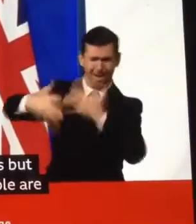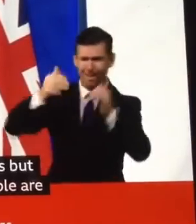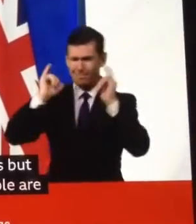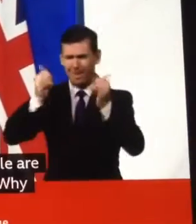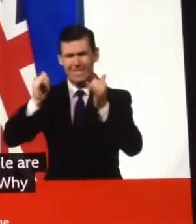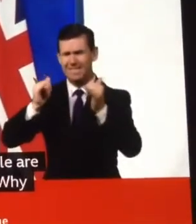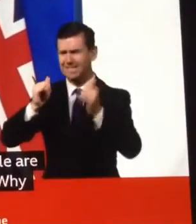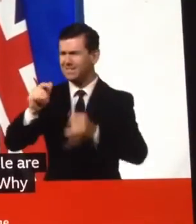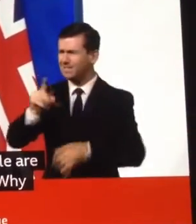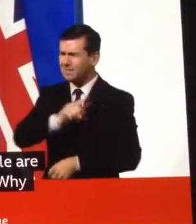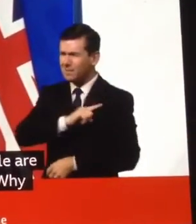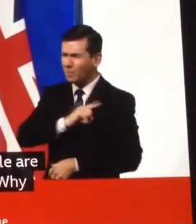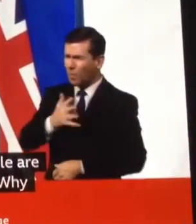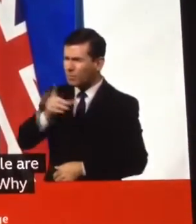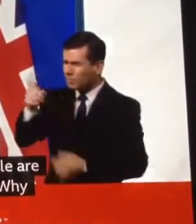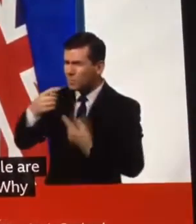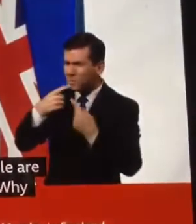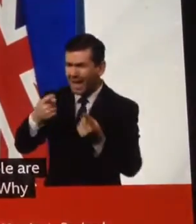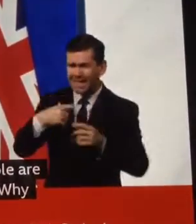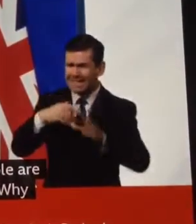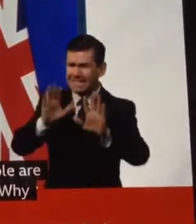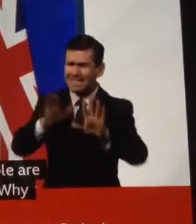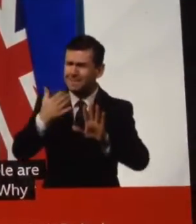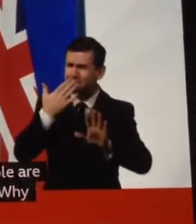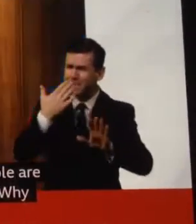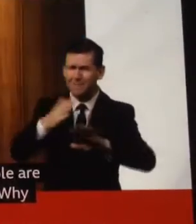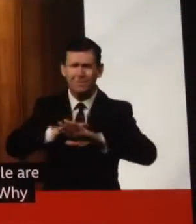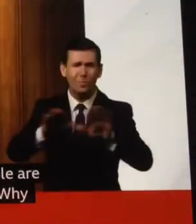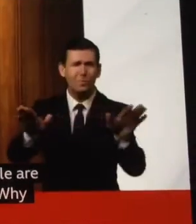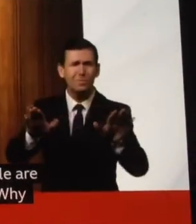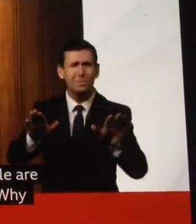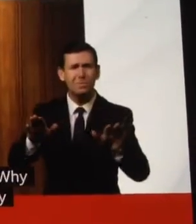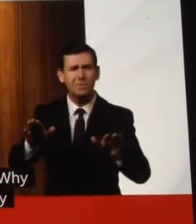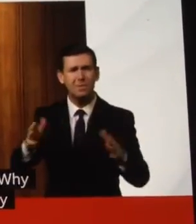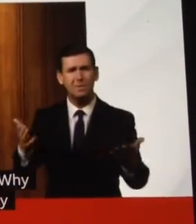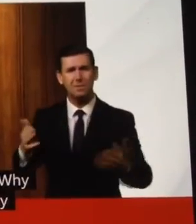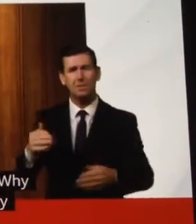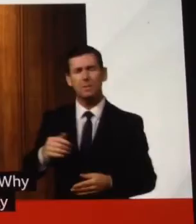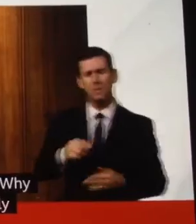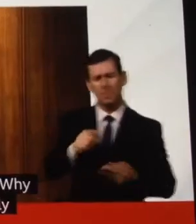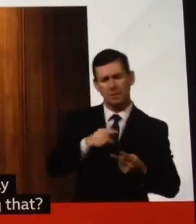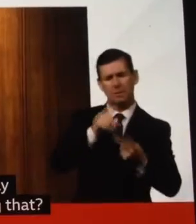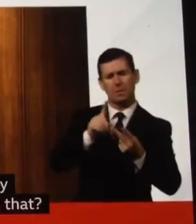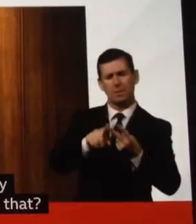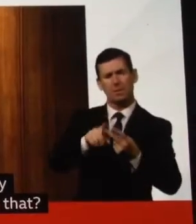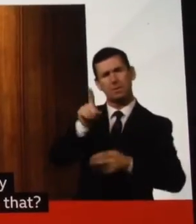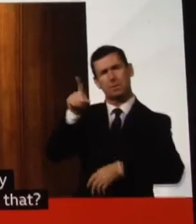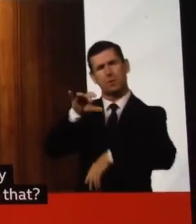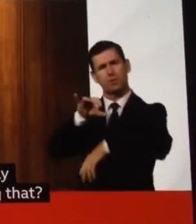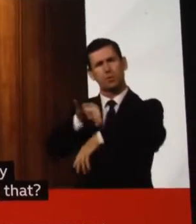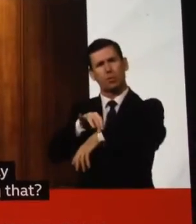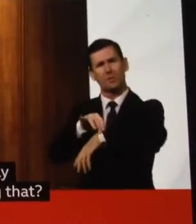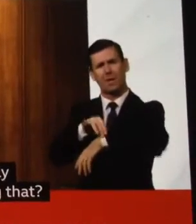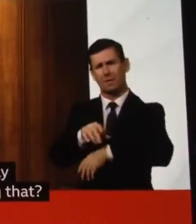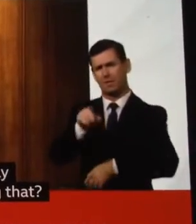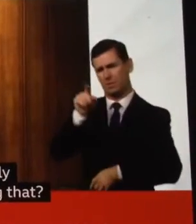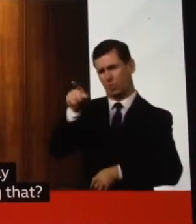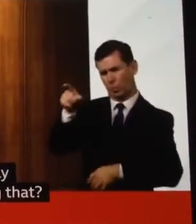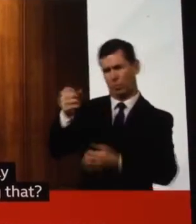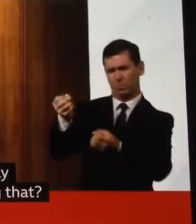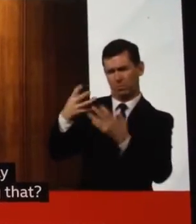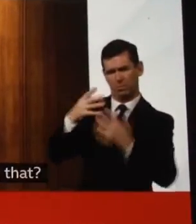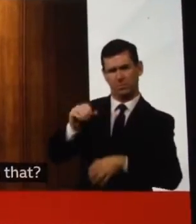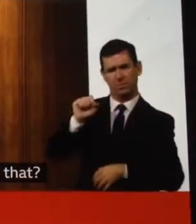from doing that? Dr. Ghanim, you said that your colleagues